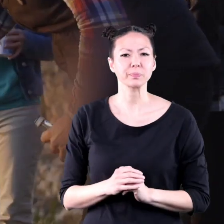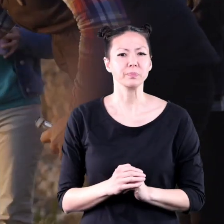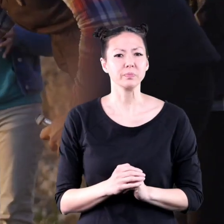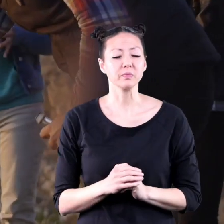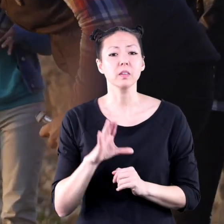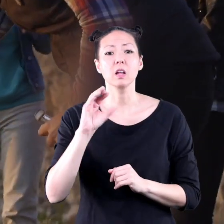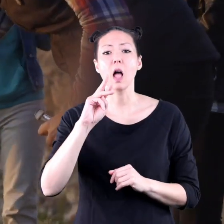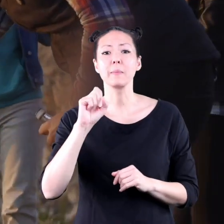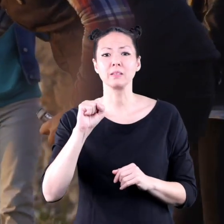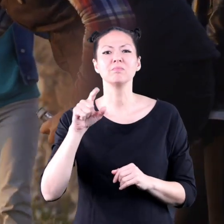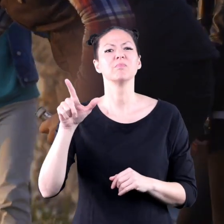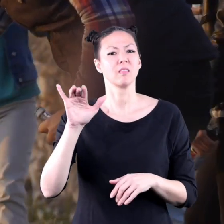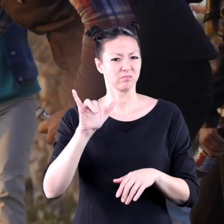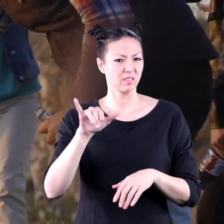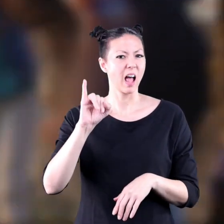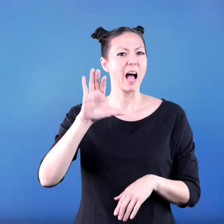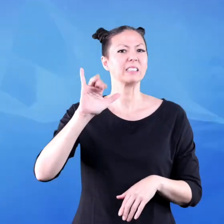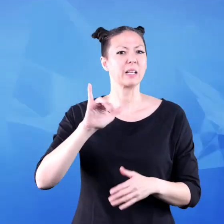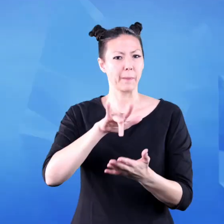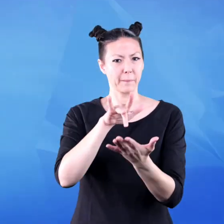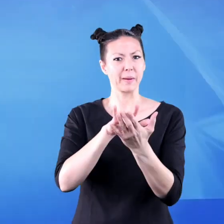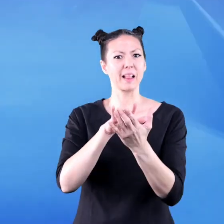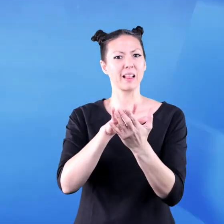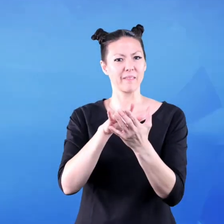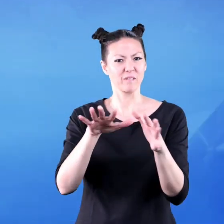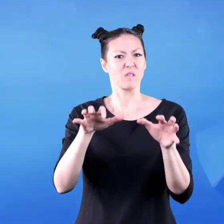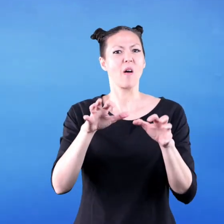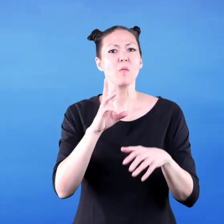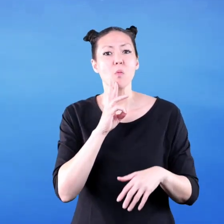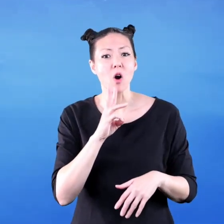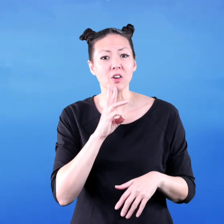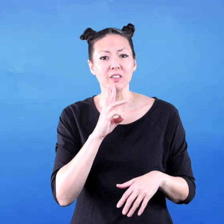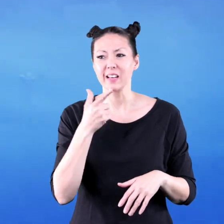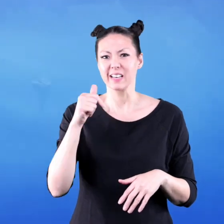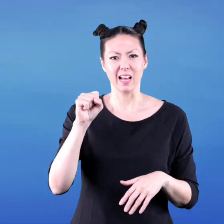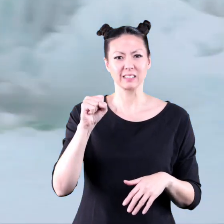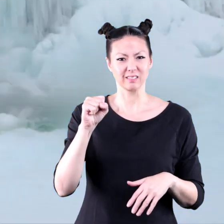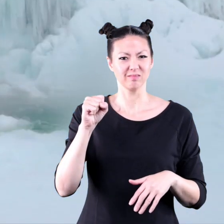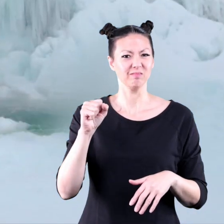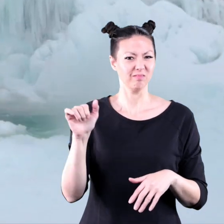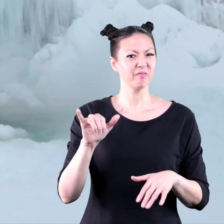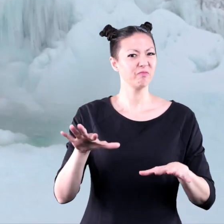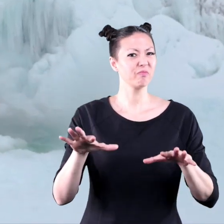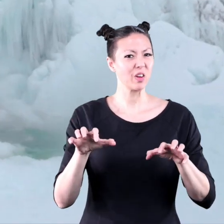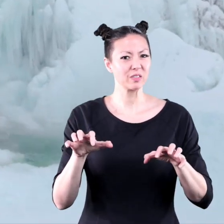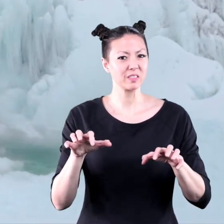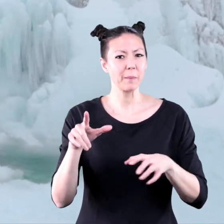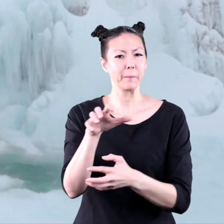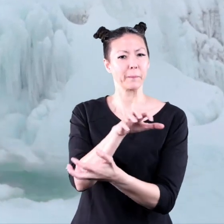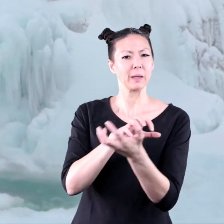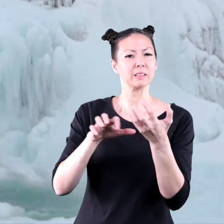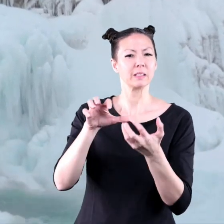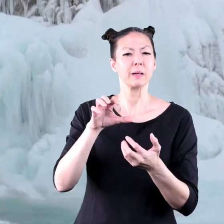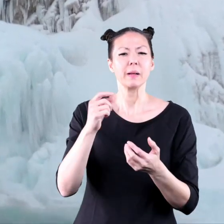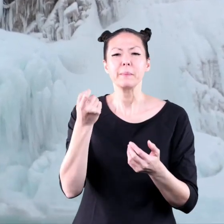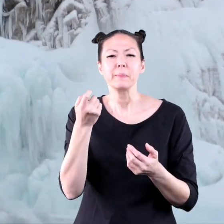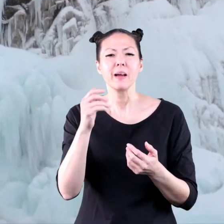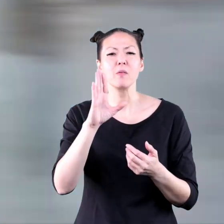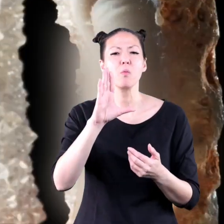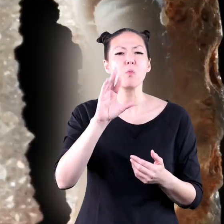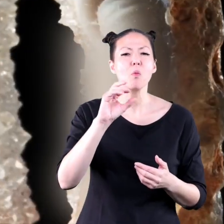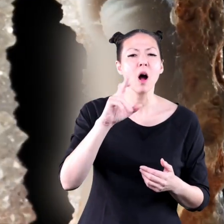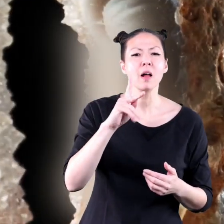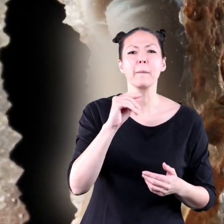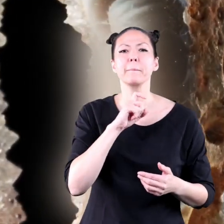telescope. Comets have an icy middle which is made up of water and gases that are frozen. They are